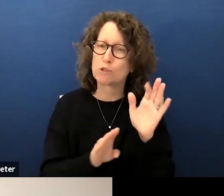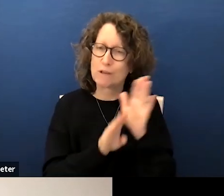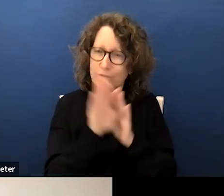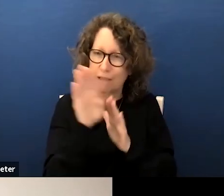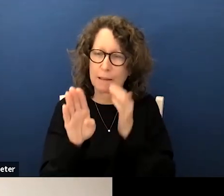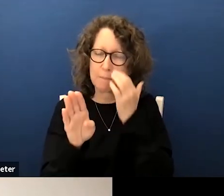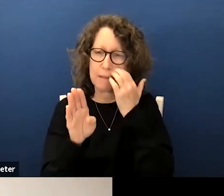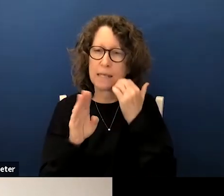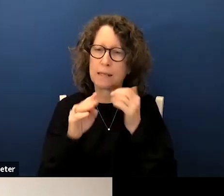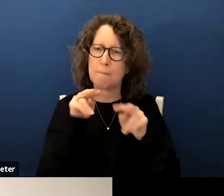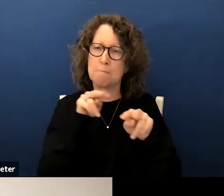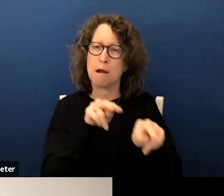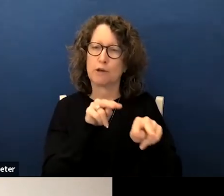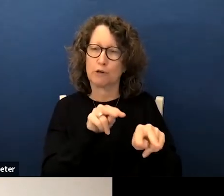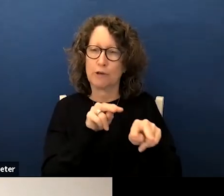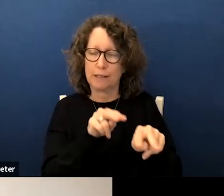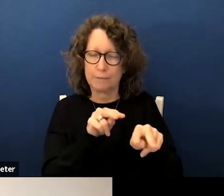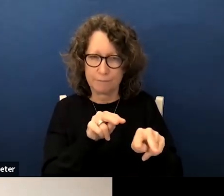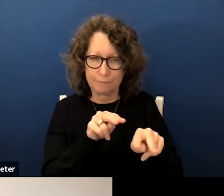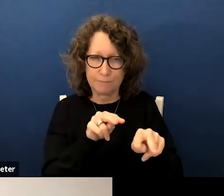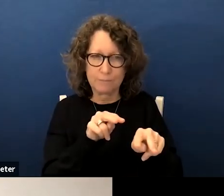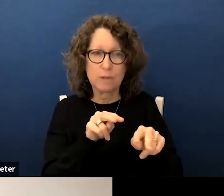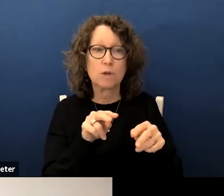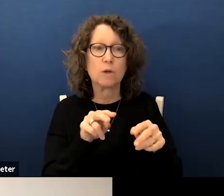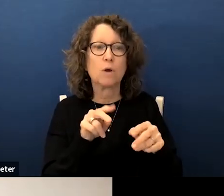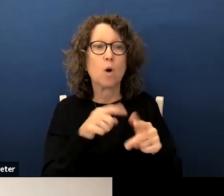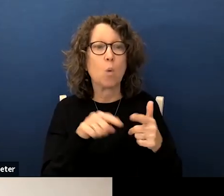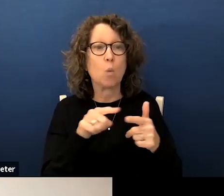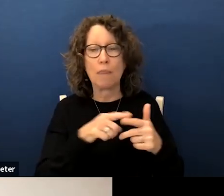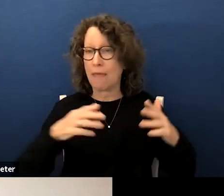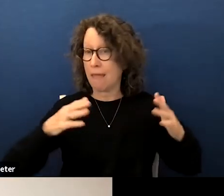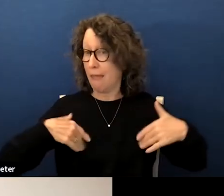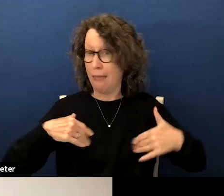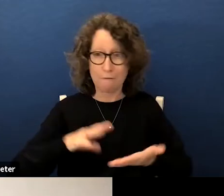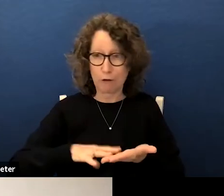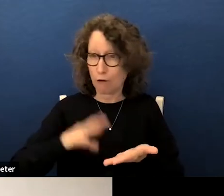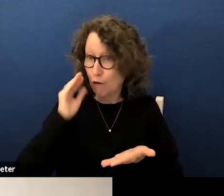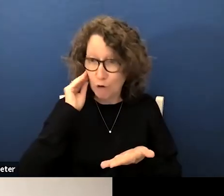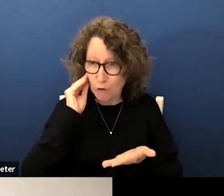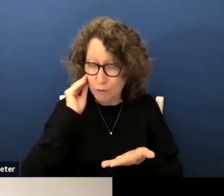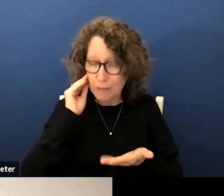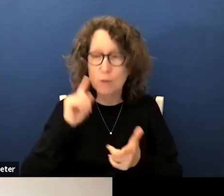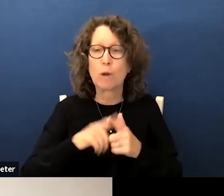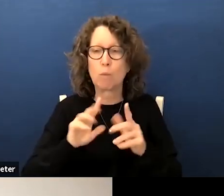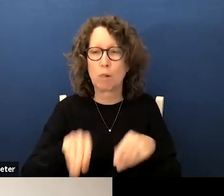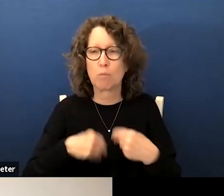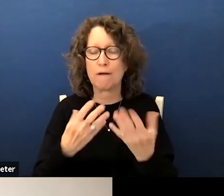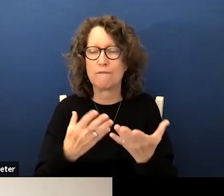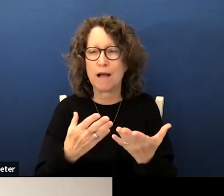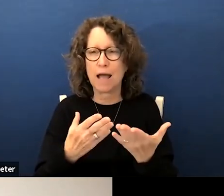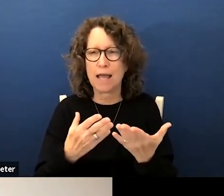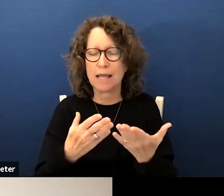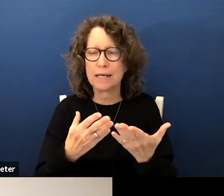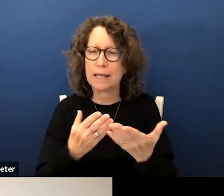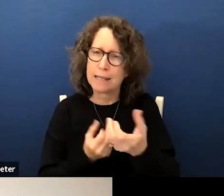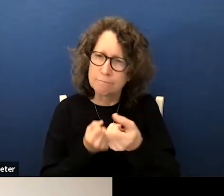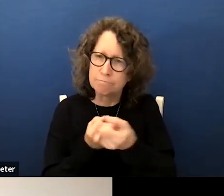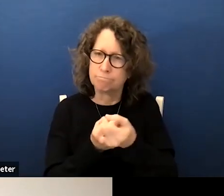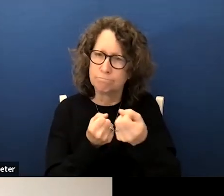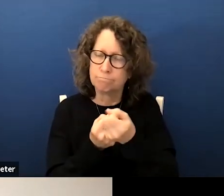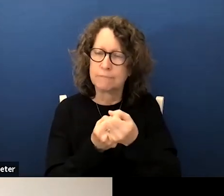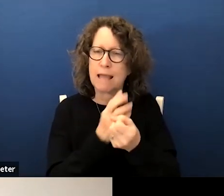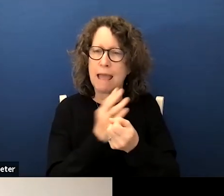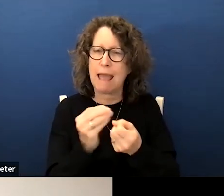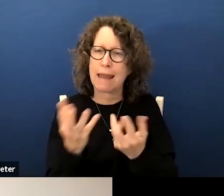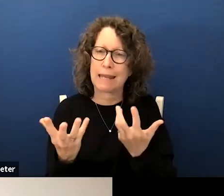monitoring and when they have not learned it we will provide primary language support and